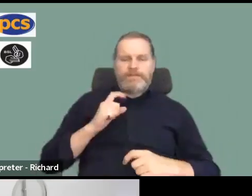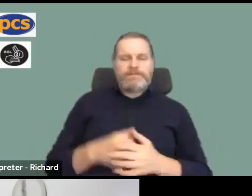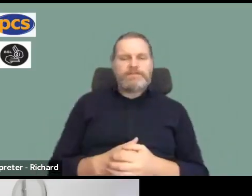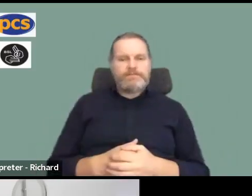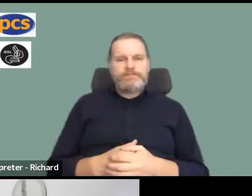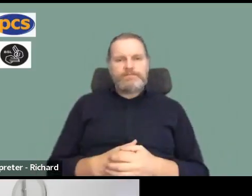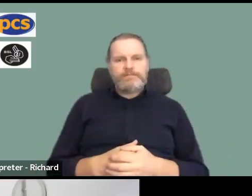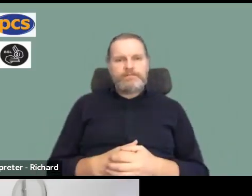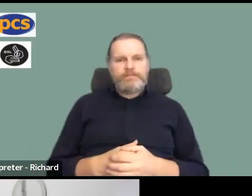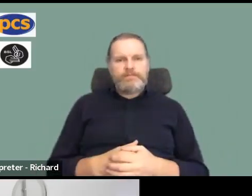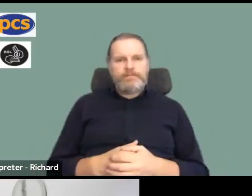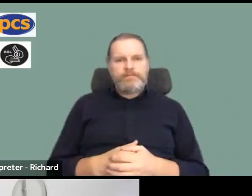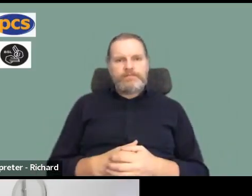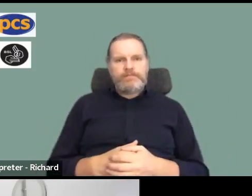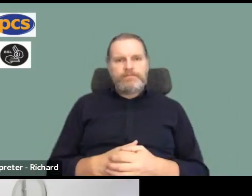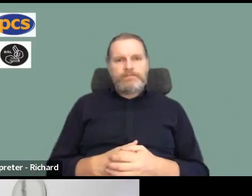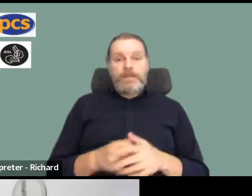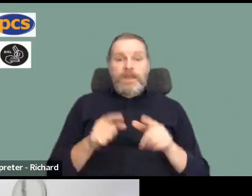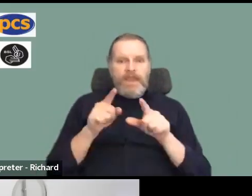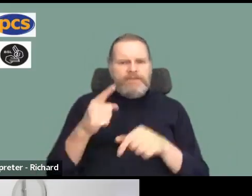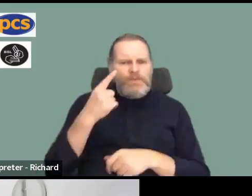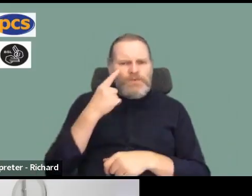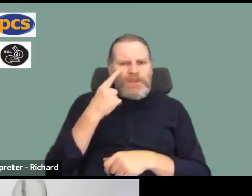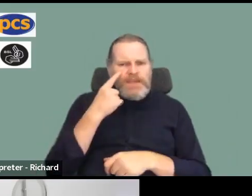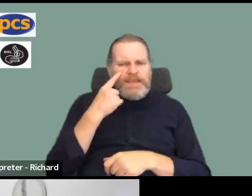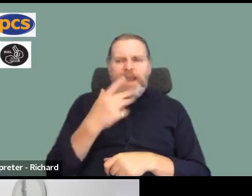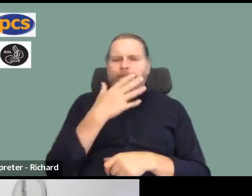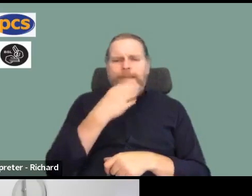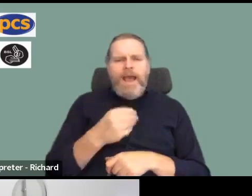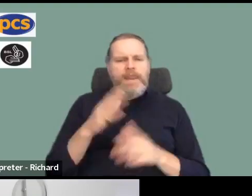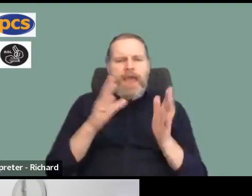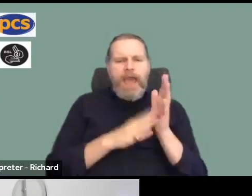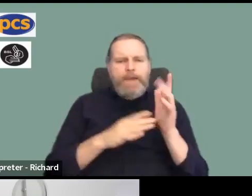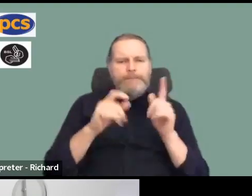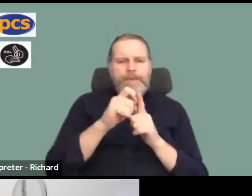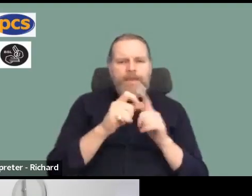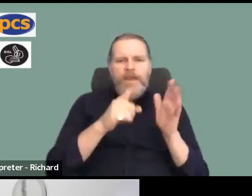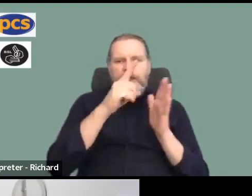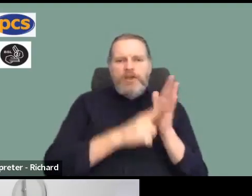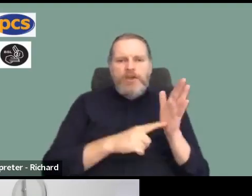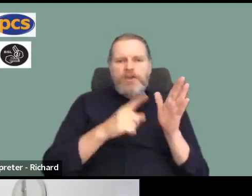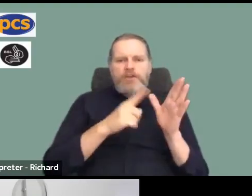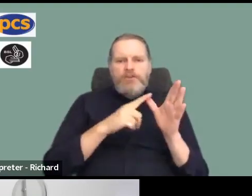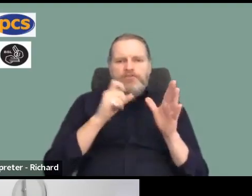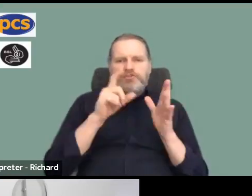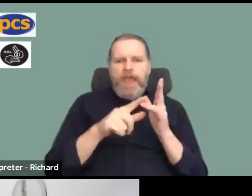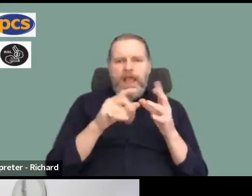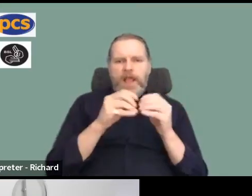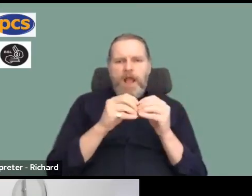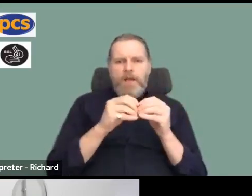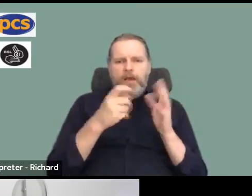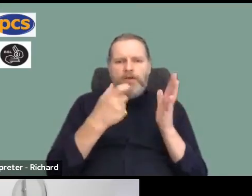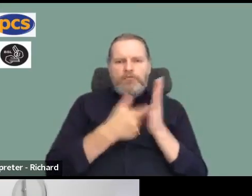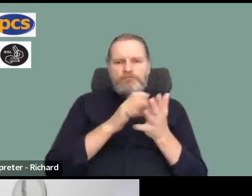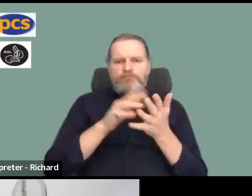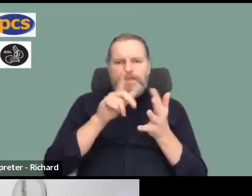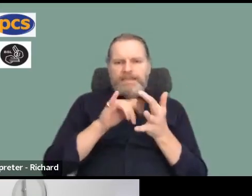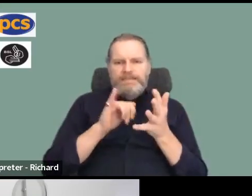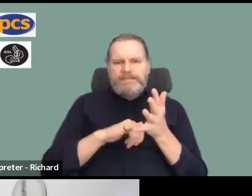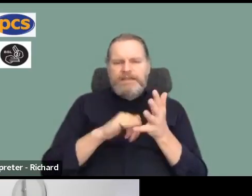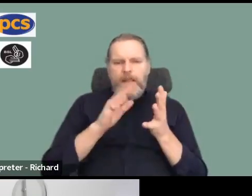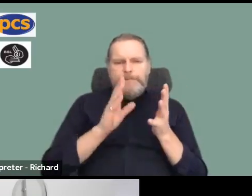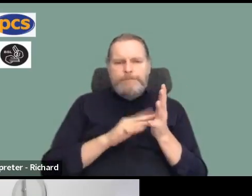round of questions on Fran. Anyone who saw Jacob Bruce Mogg, before Liz Truss did a U-turn on her proposals,